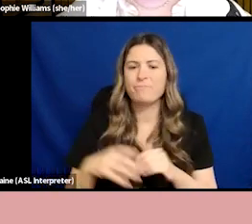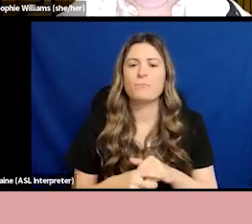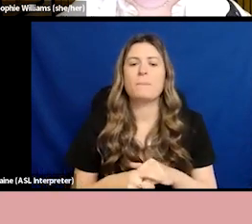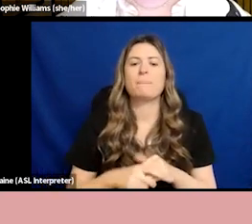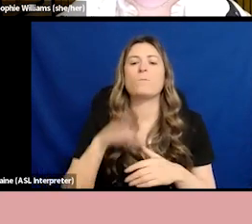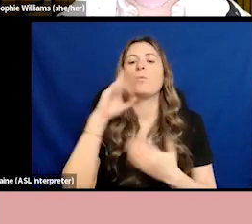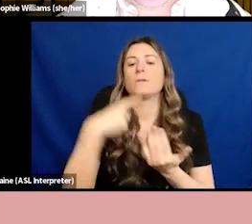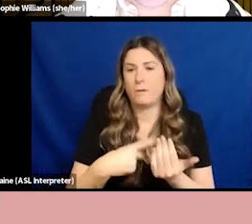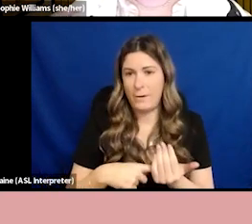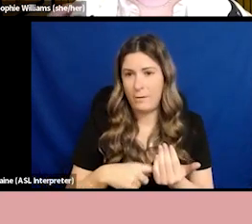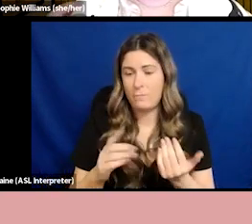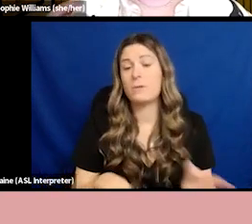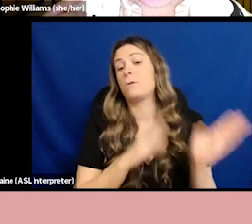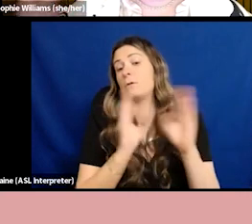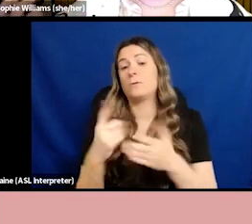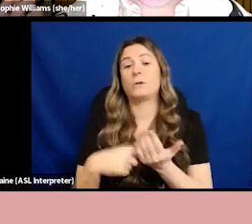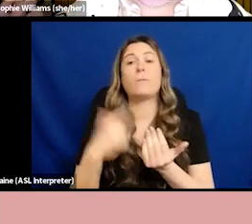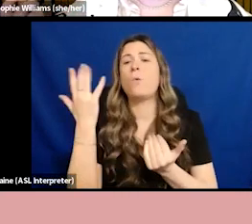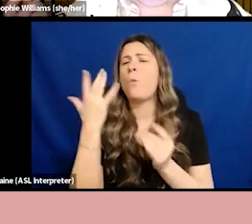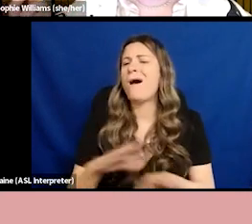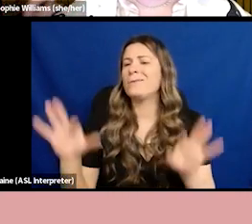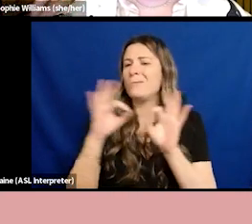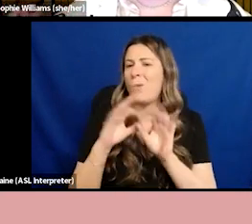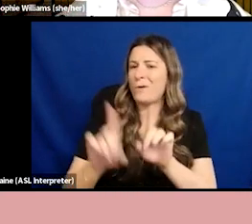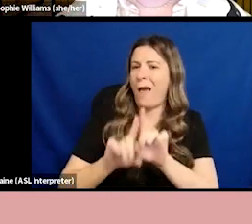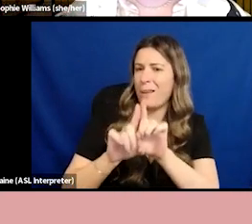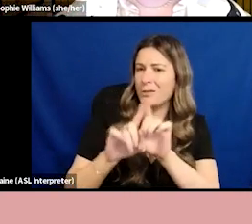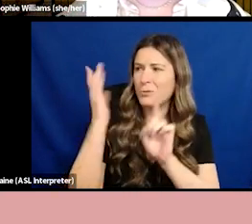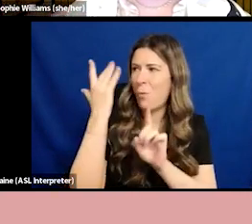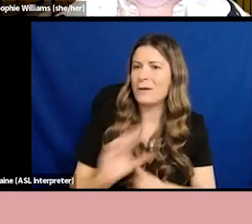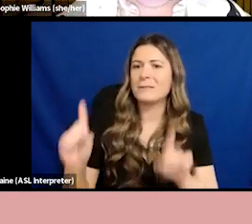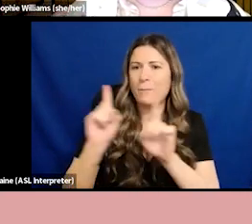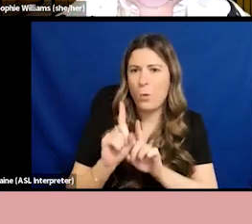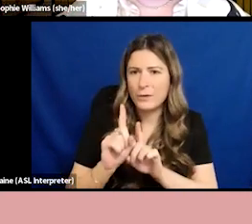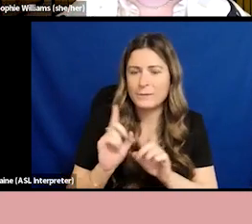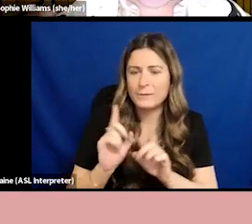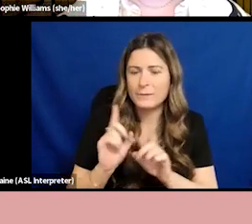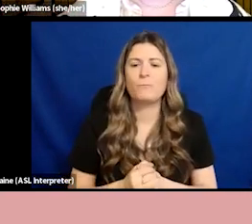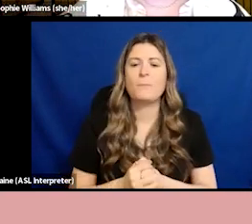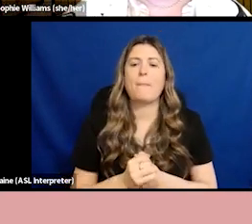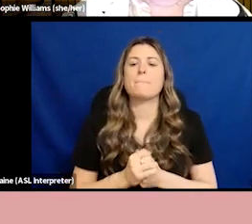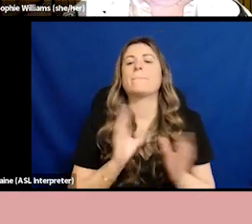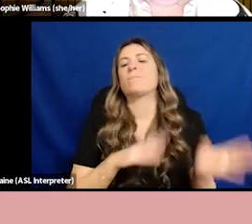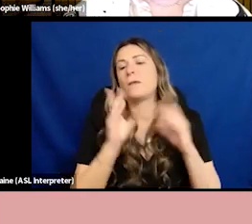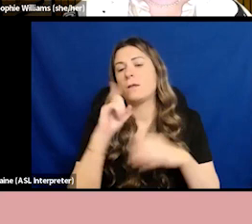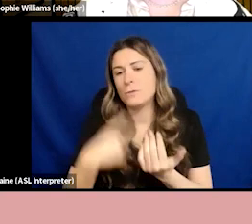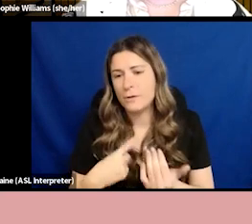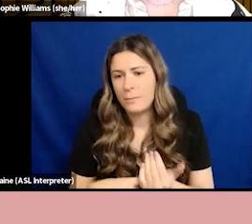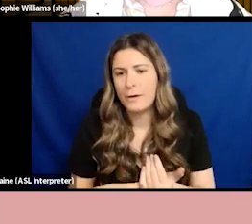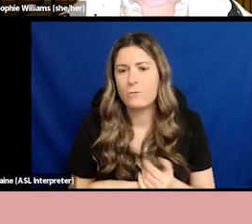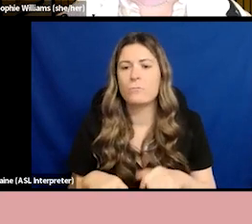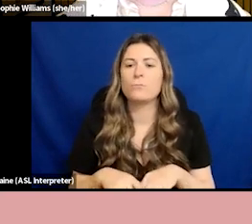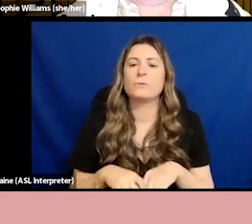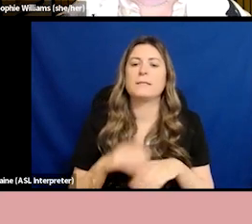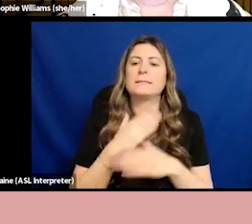need allies. And then we'll go to a actionable set of tools and tips and techniques that we can use